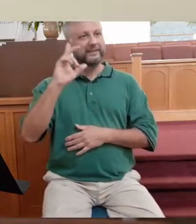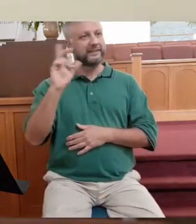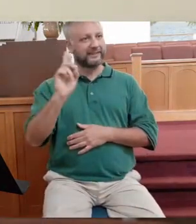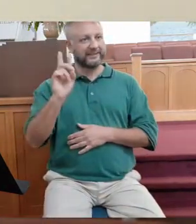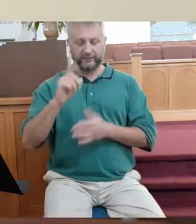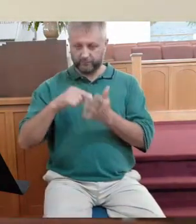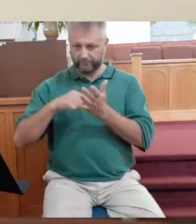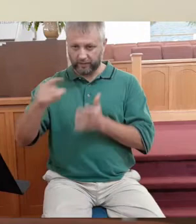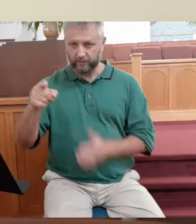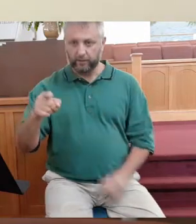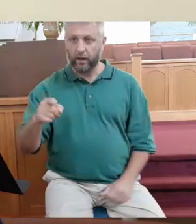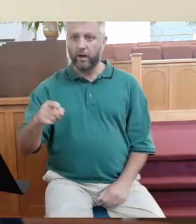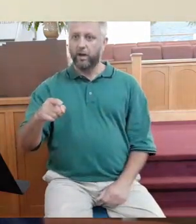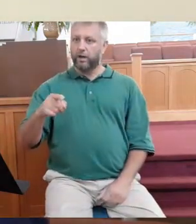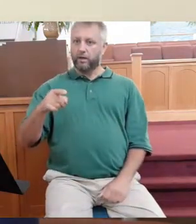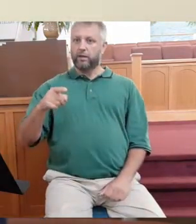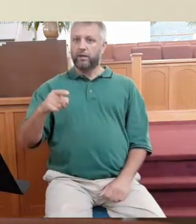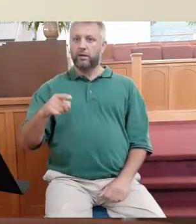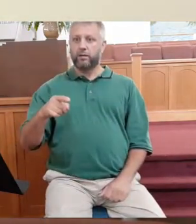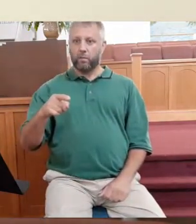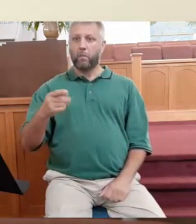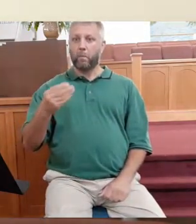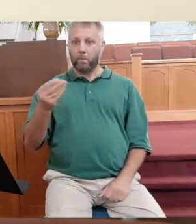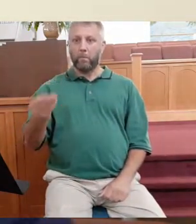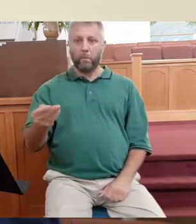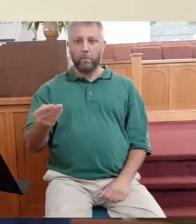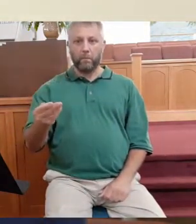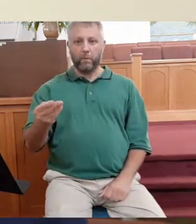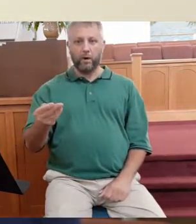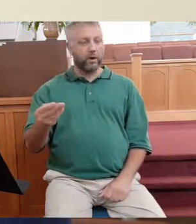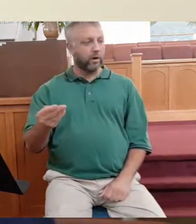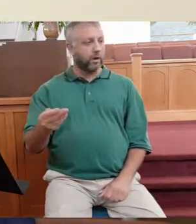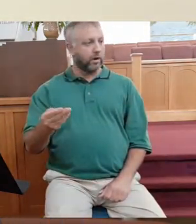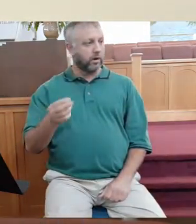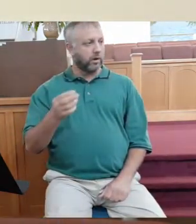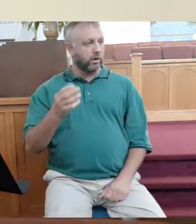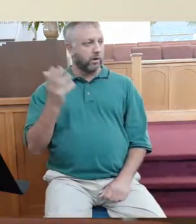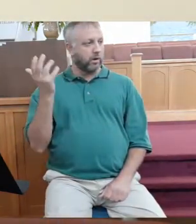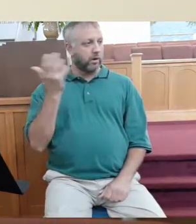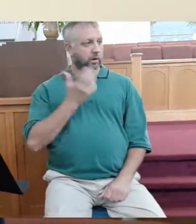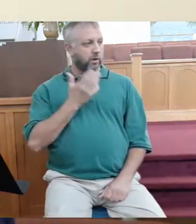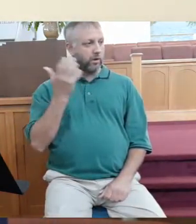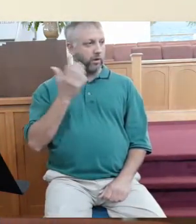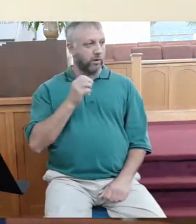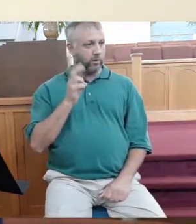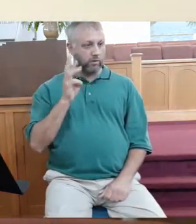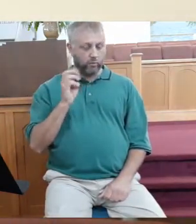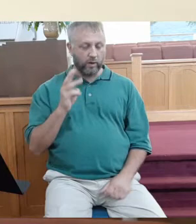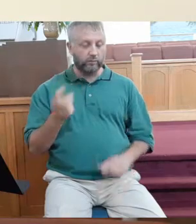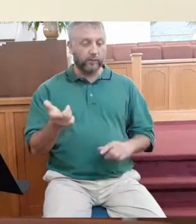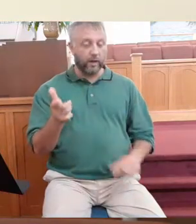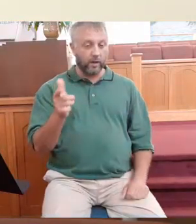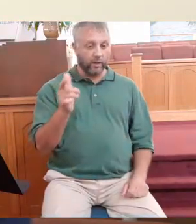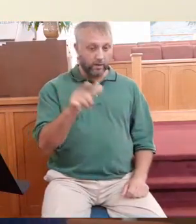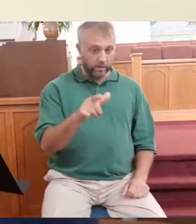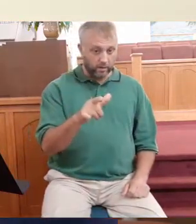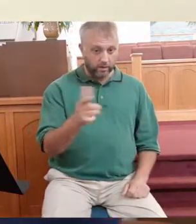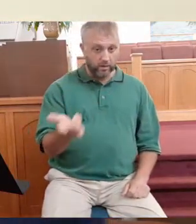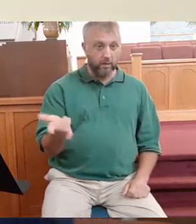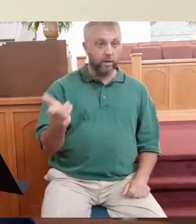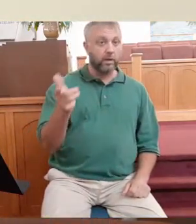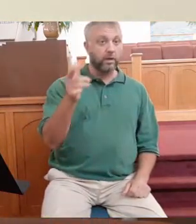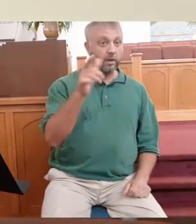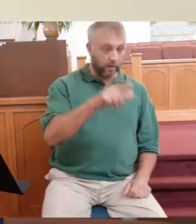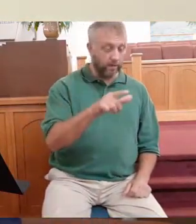full 12 hours. So when he paid them, the six o'clock guys are saying, oh, we about to get way more than that. And then when he paid the